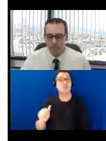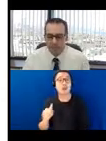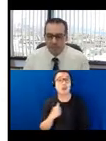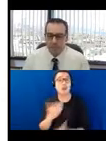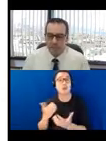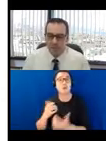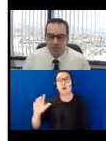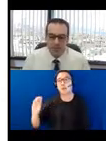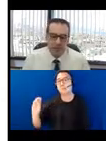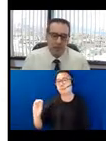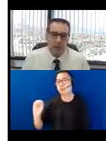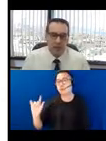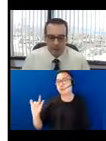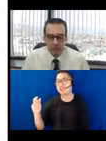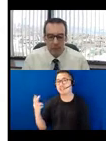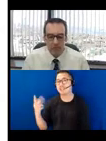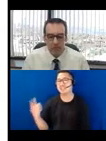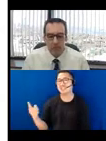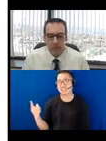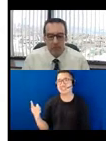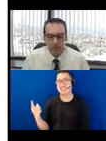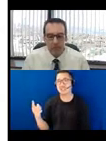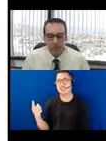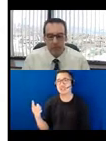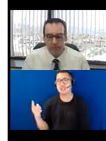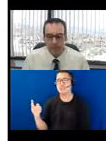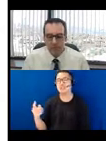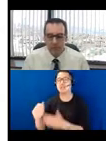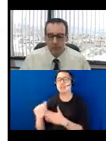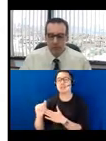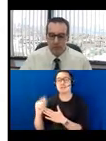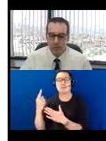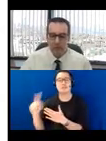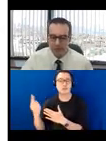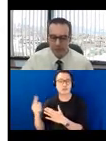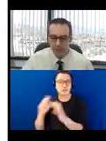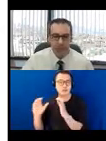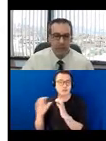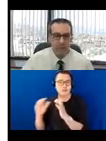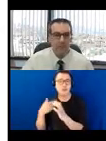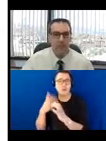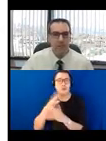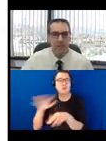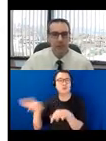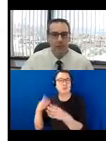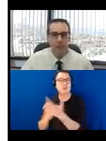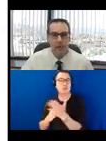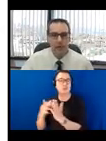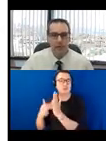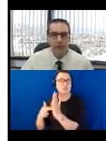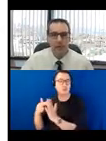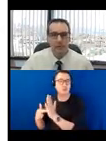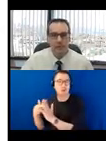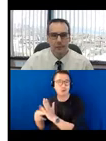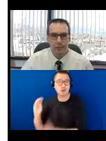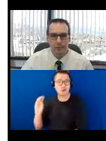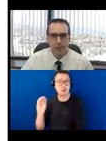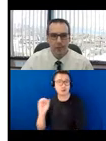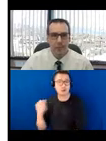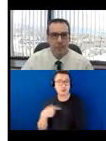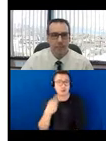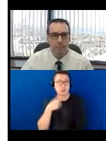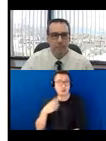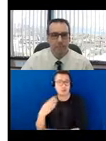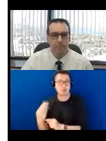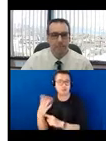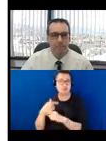Lynch, MOD's Assistant Director for Training and Communication to discuss some of the virtual housekeeping items. Moss, if you are able to turn on your